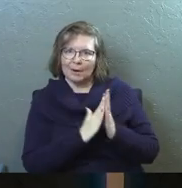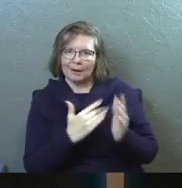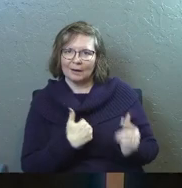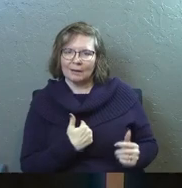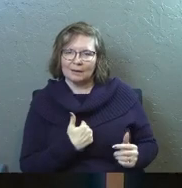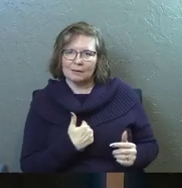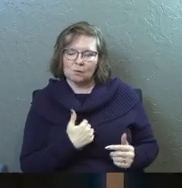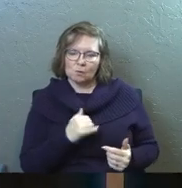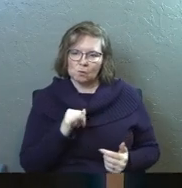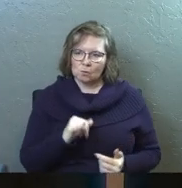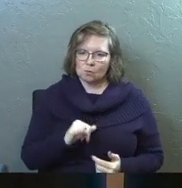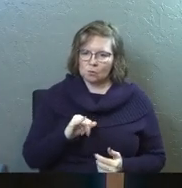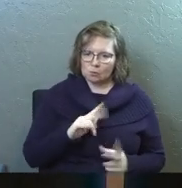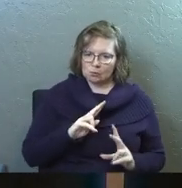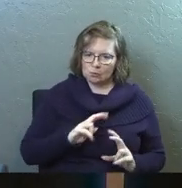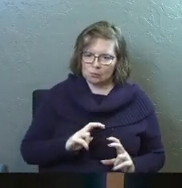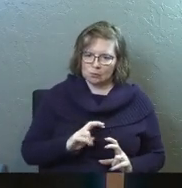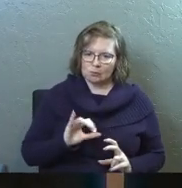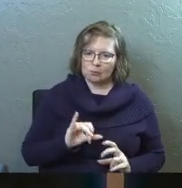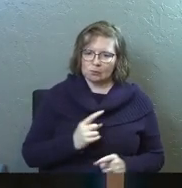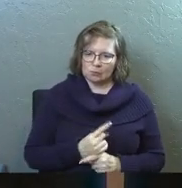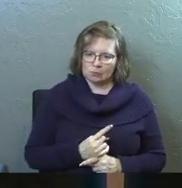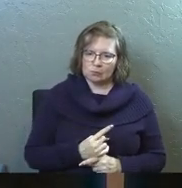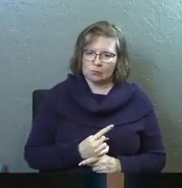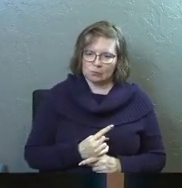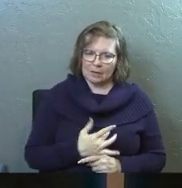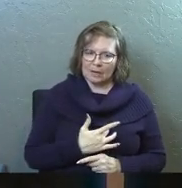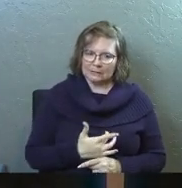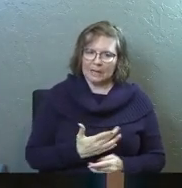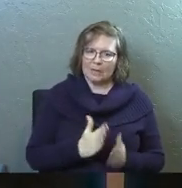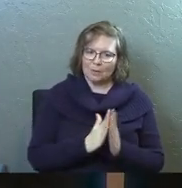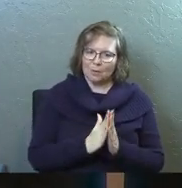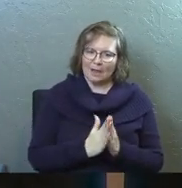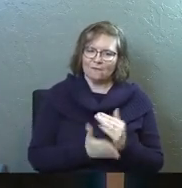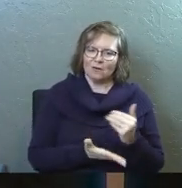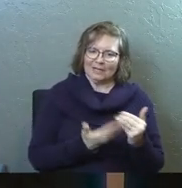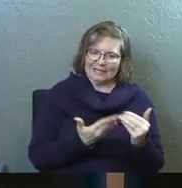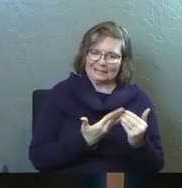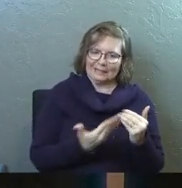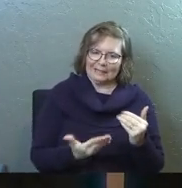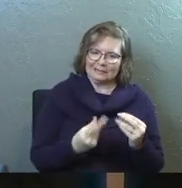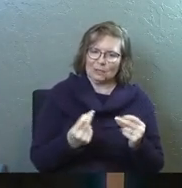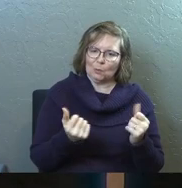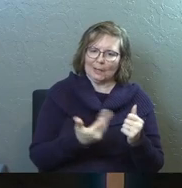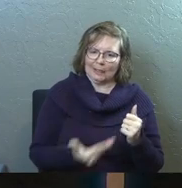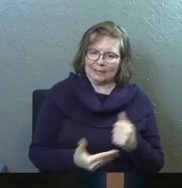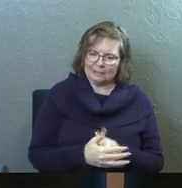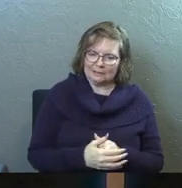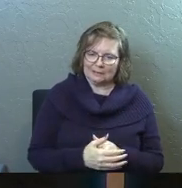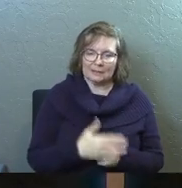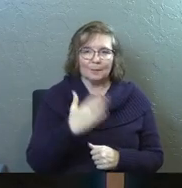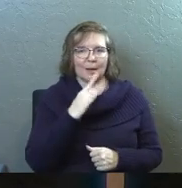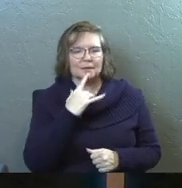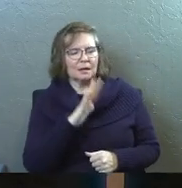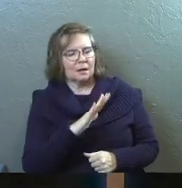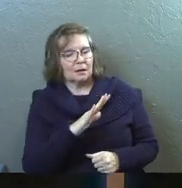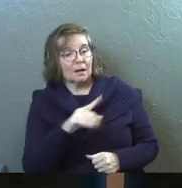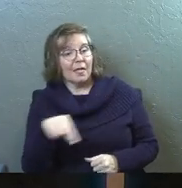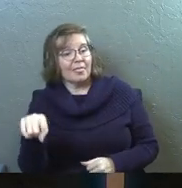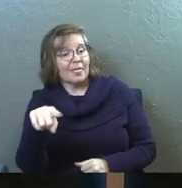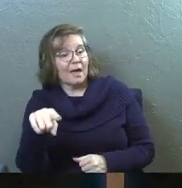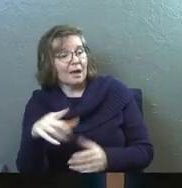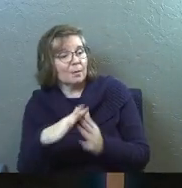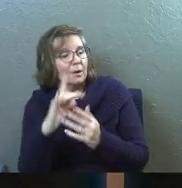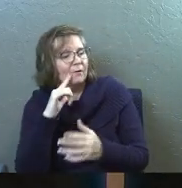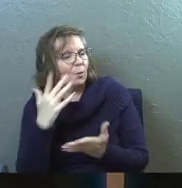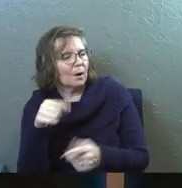That's what I pray in those moments. And I feel like God showed me that. He's like, you pray for easy and quick. And he goes, what did they pray for?